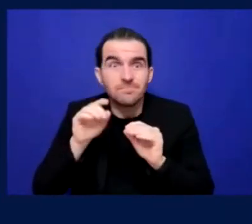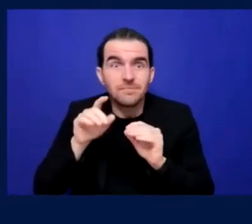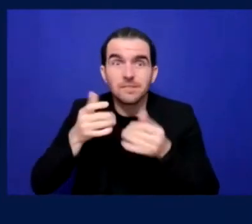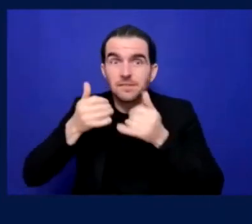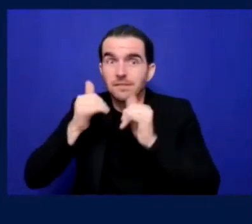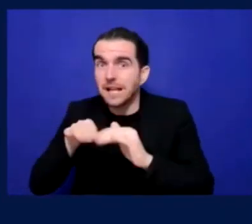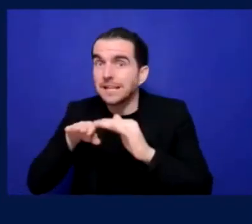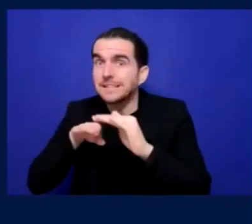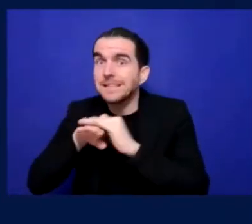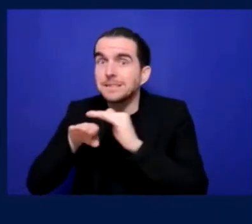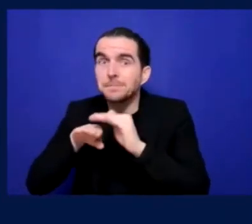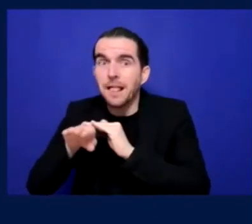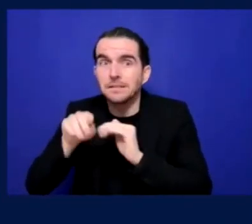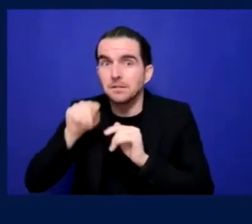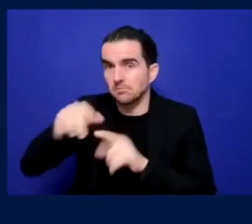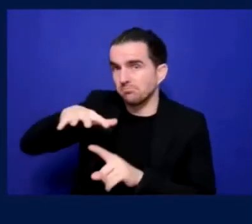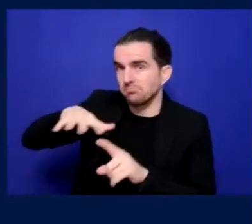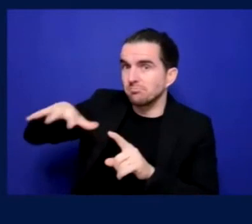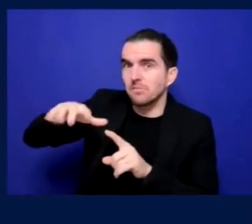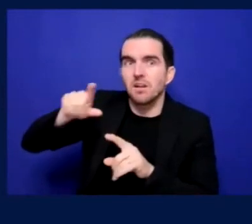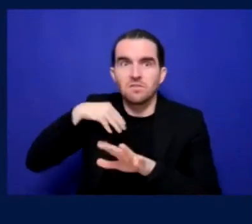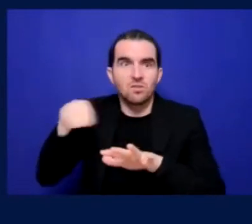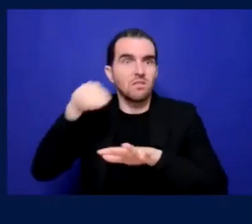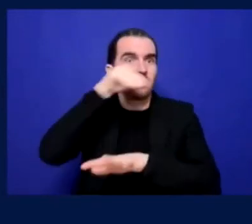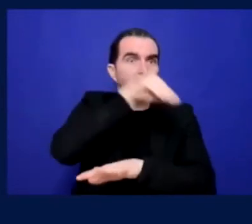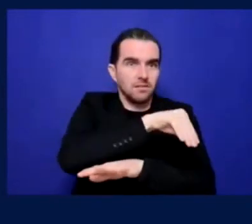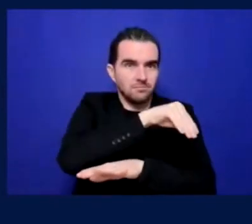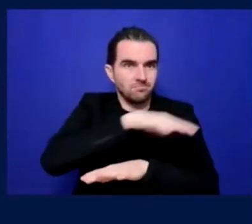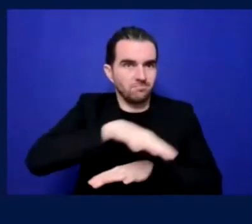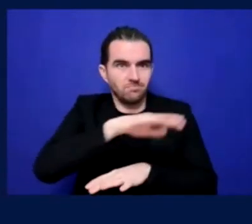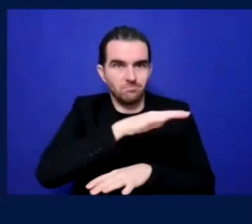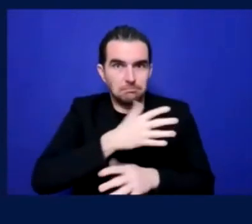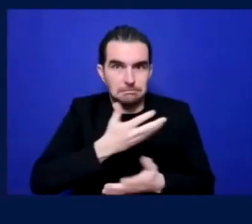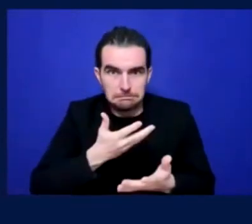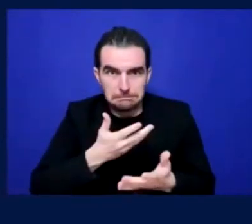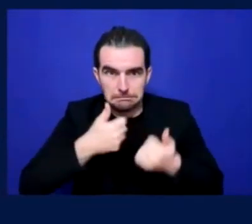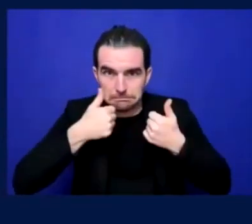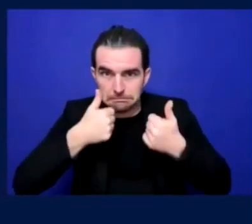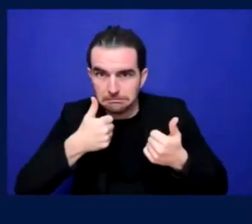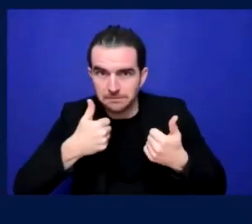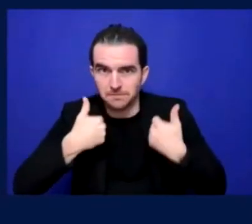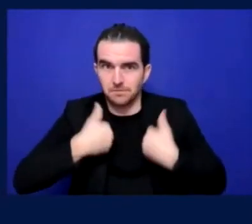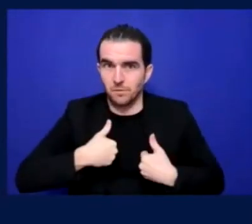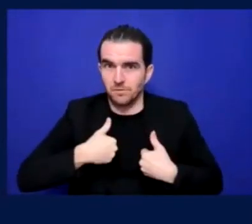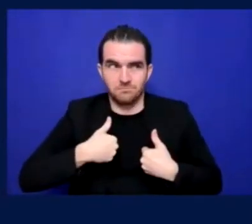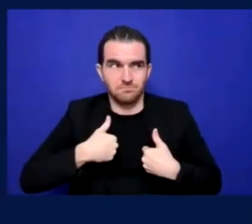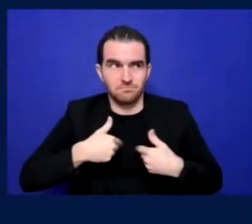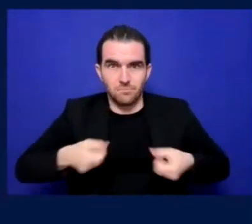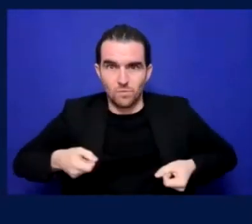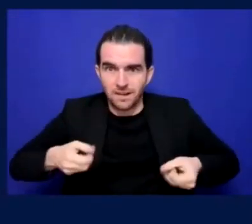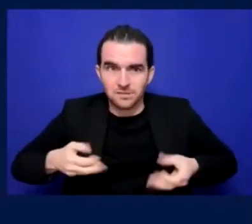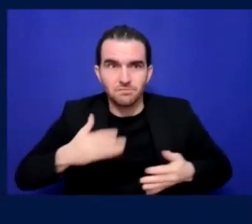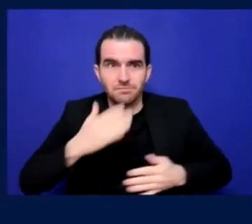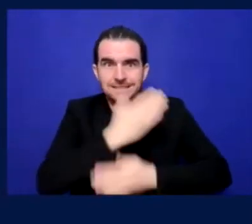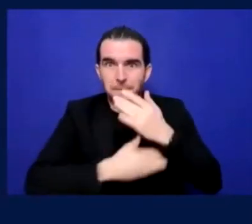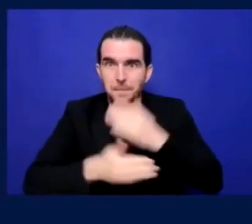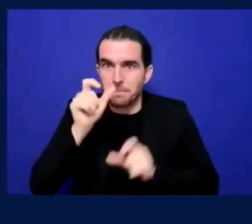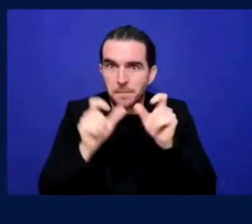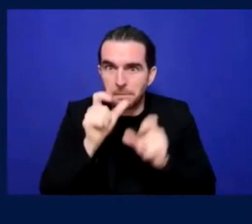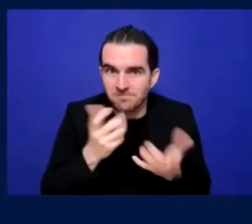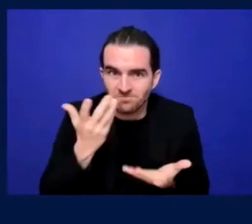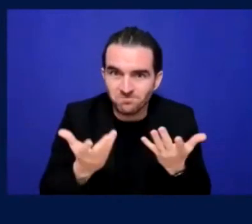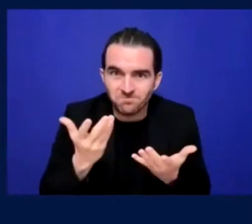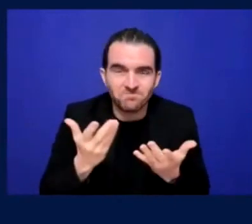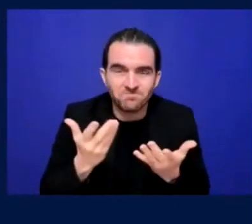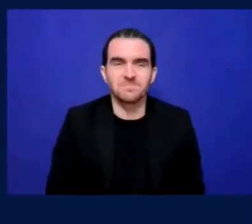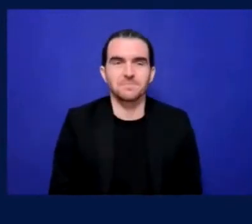do you feel you have, uh, an equal match day experience, you know, compared to, to, to friends or, or other supporters?